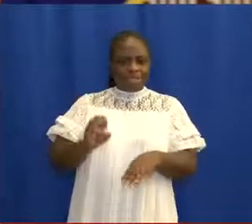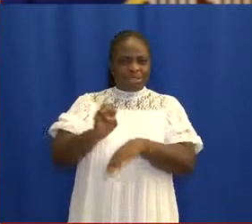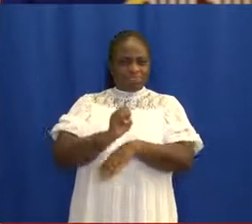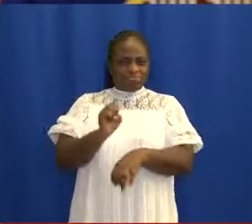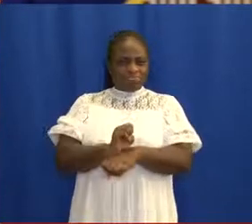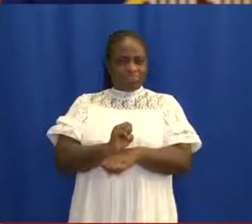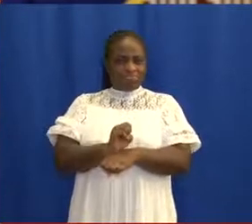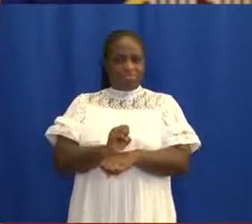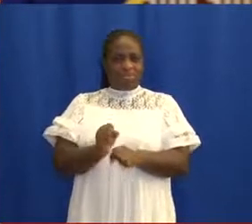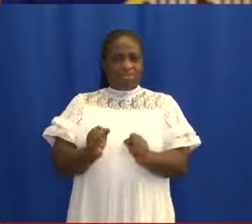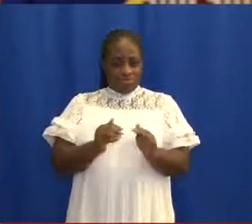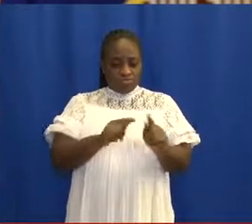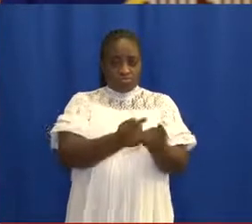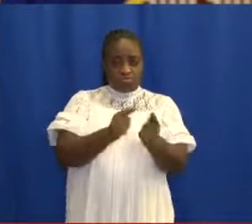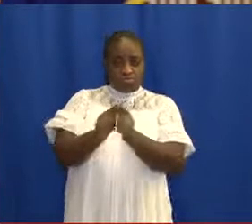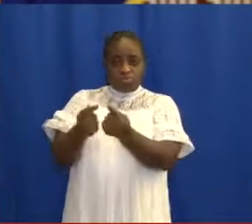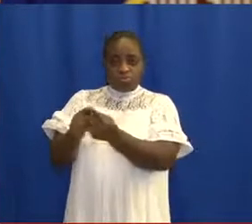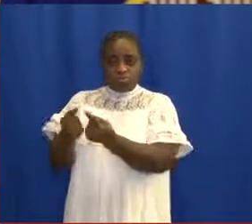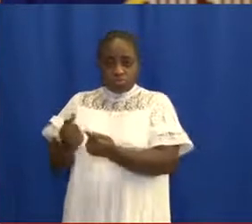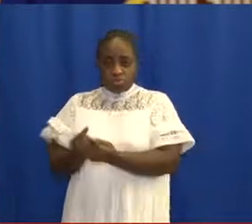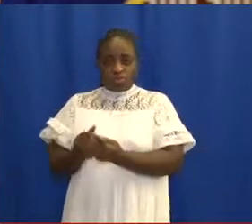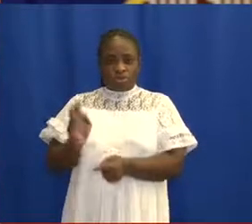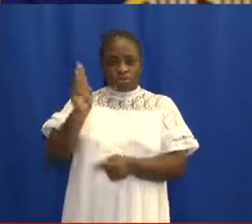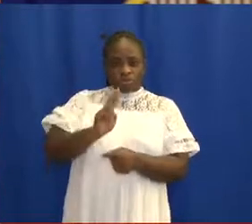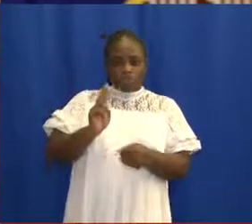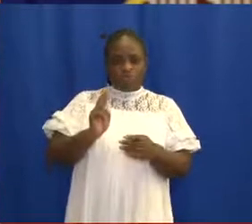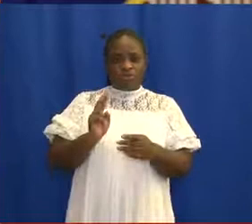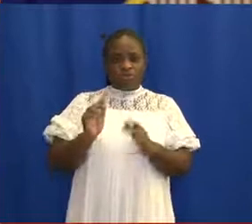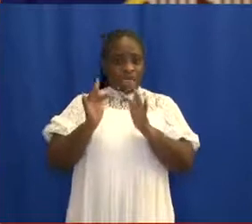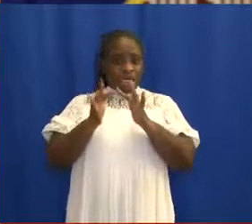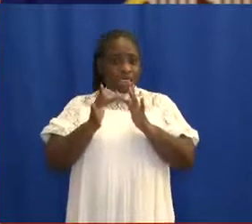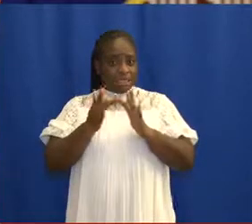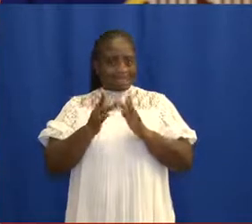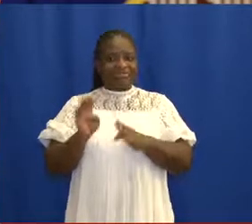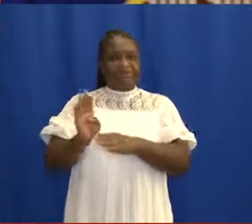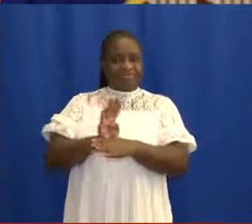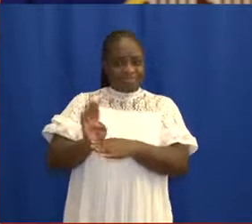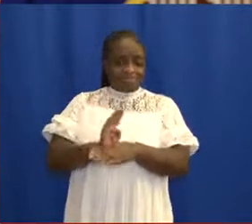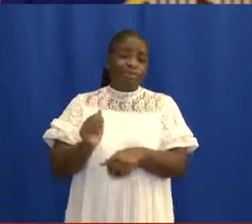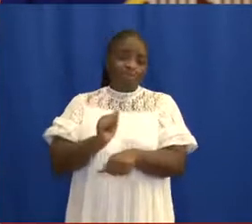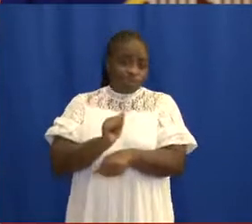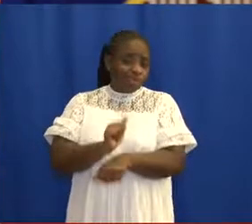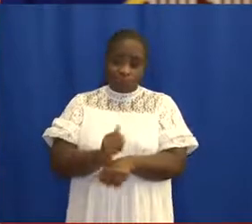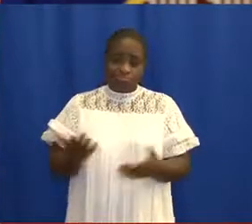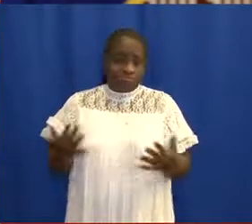shift system for workers in addition to the use of virtual platforms for business or work.